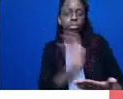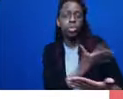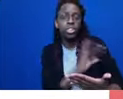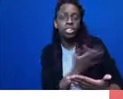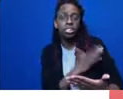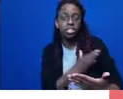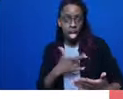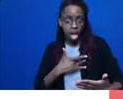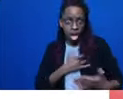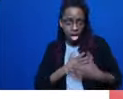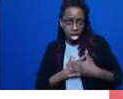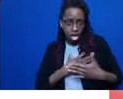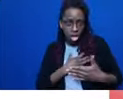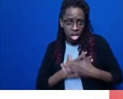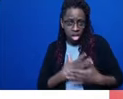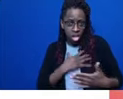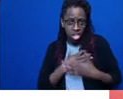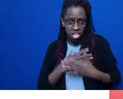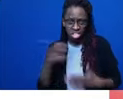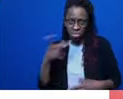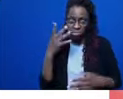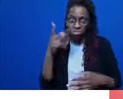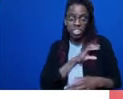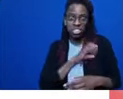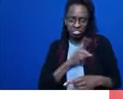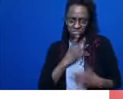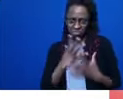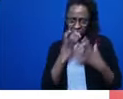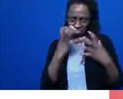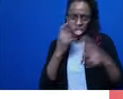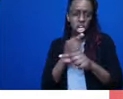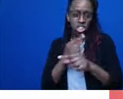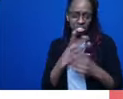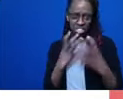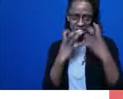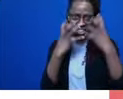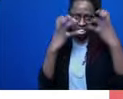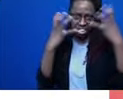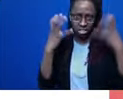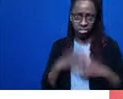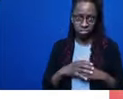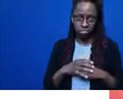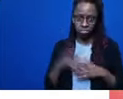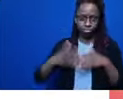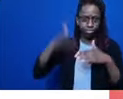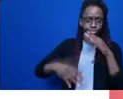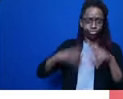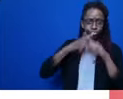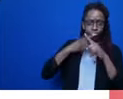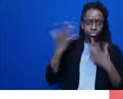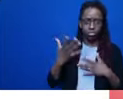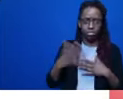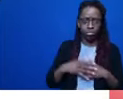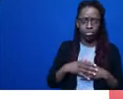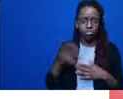He put an end to my dialogue. He said he didn't like my poetry. He bolted the door of my cell.